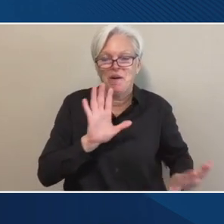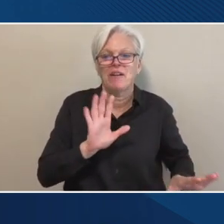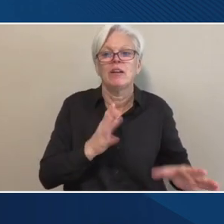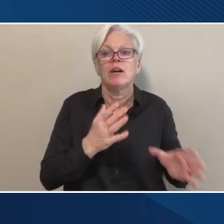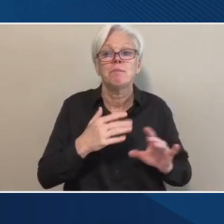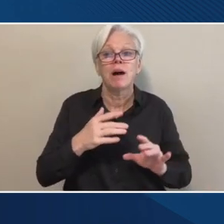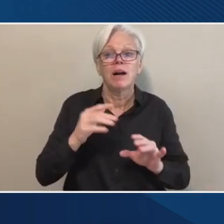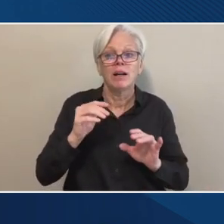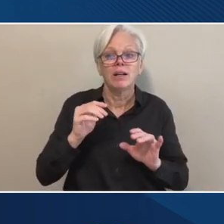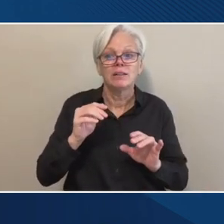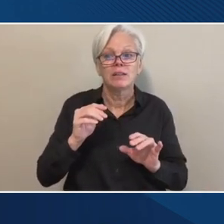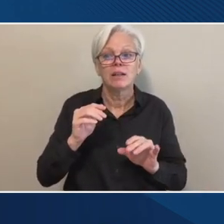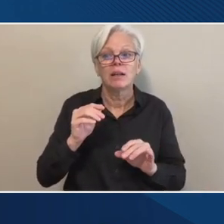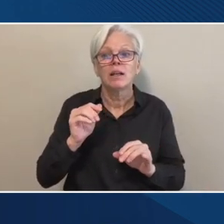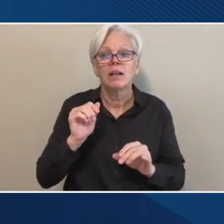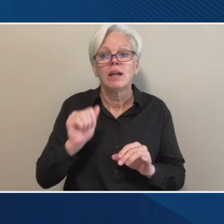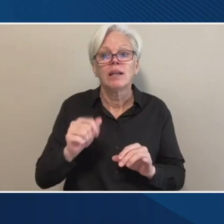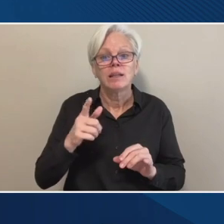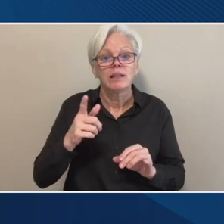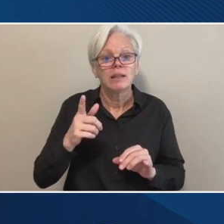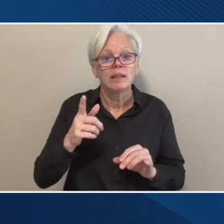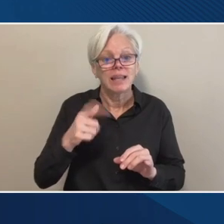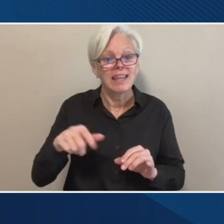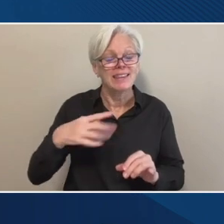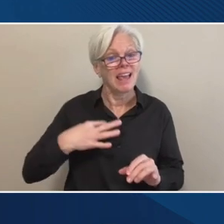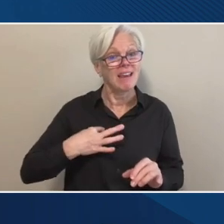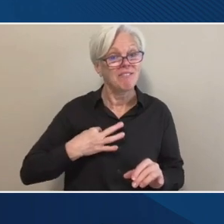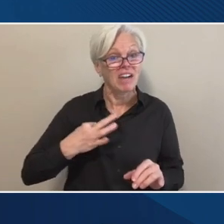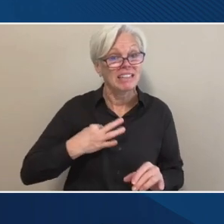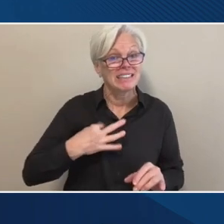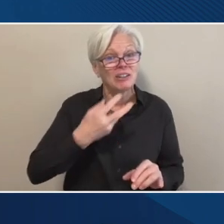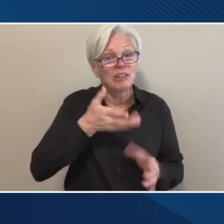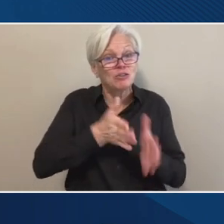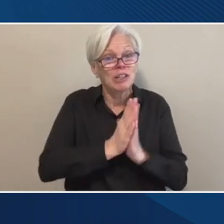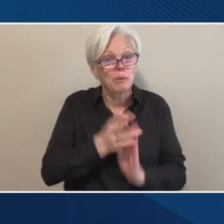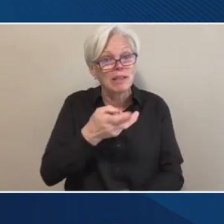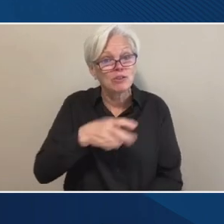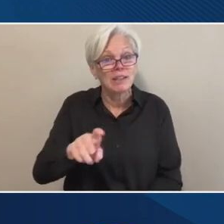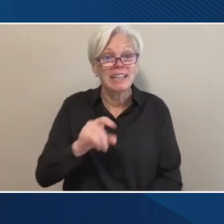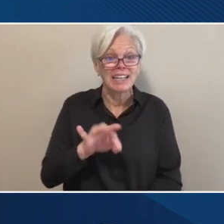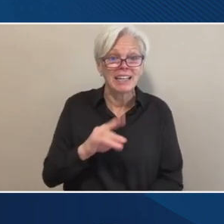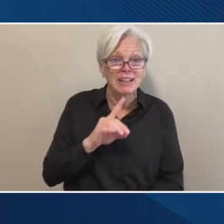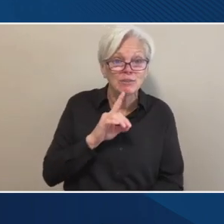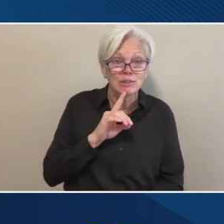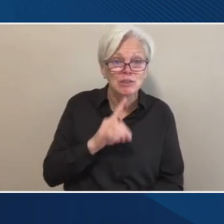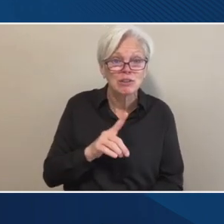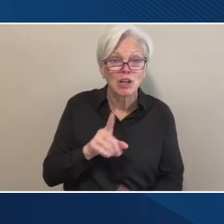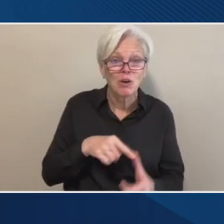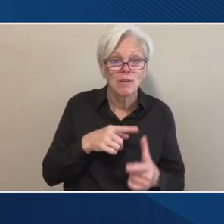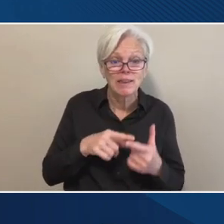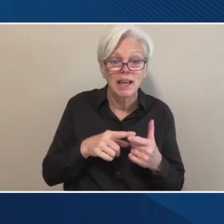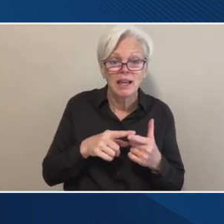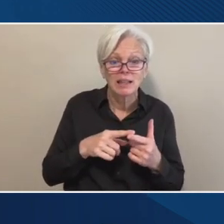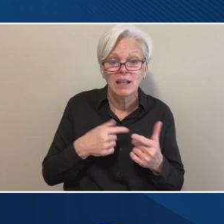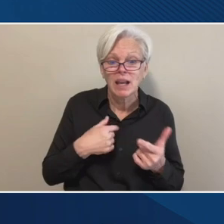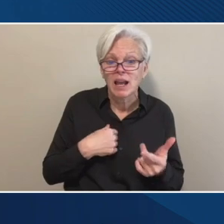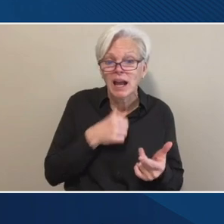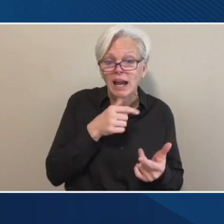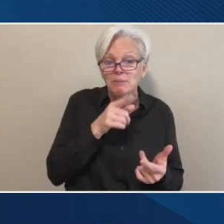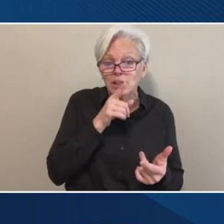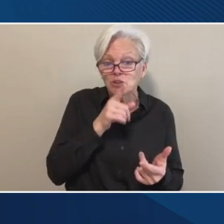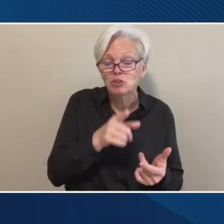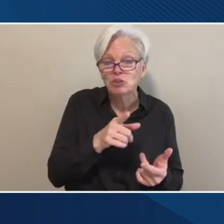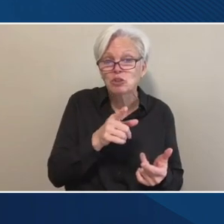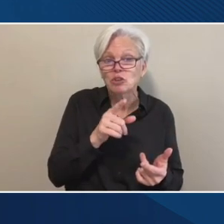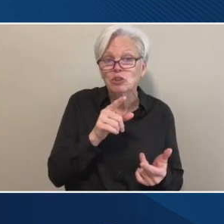request a transfer? And if so, then I'm not sure, you know, um, whether or not this